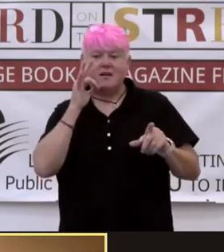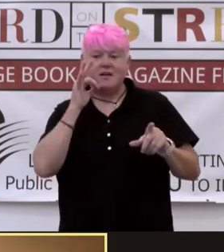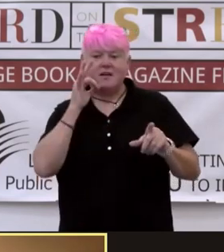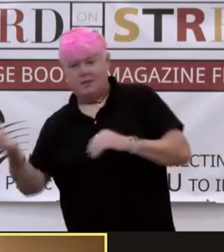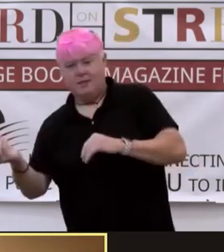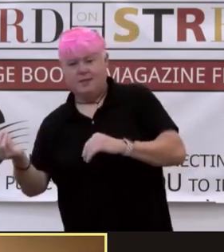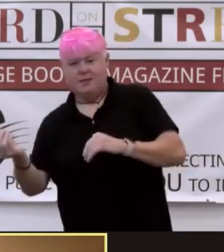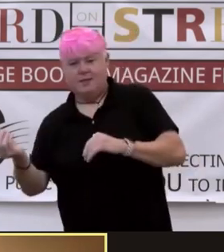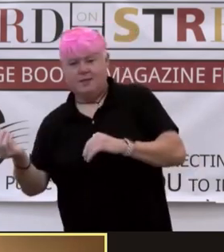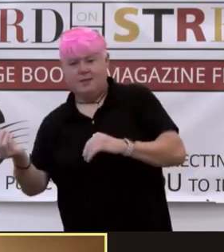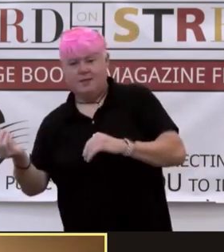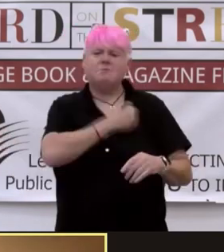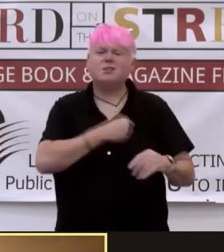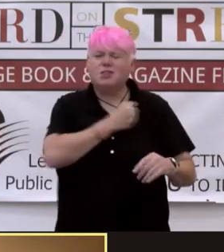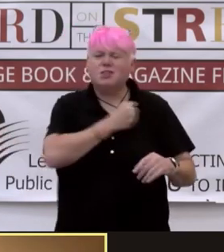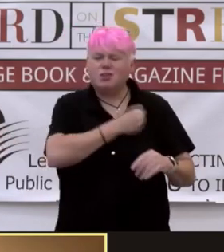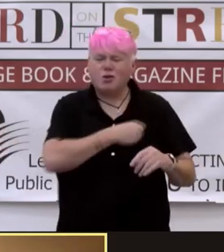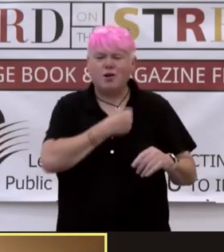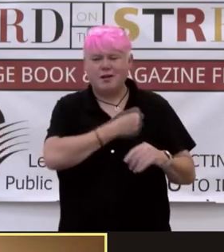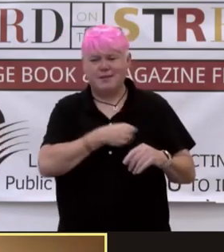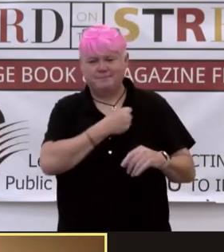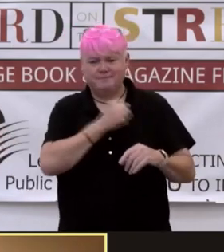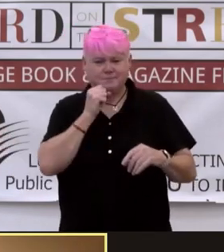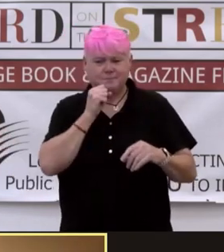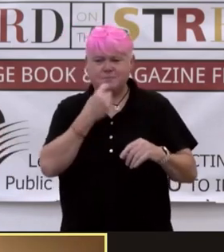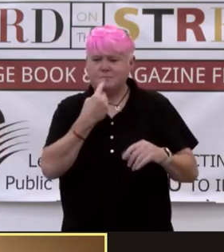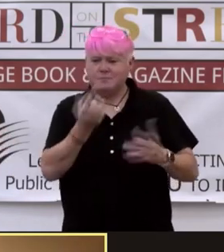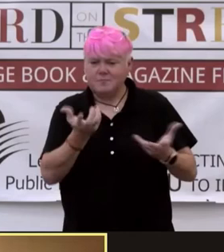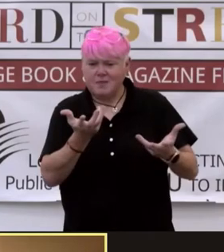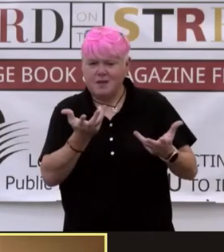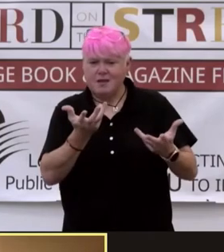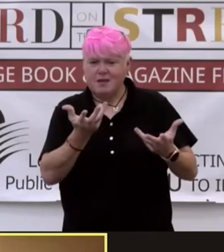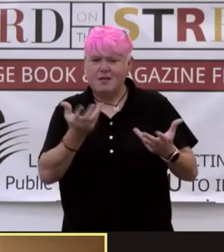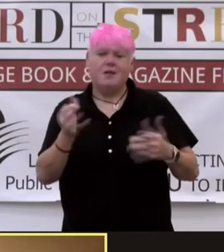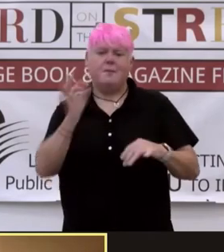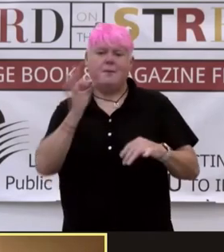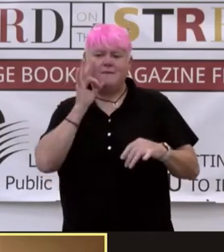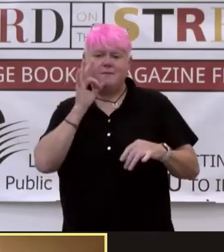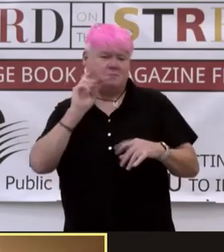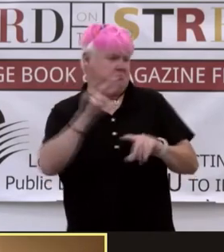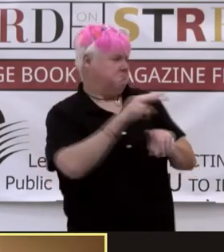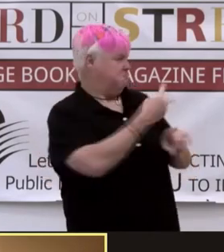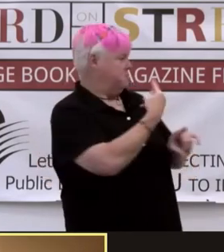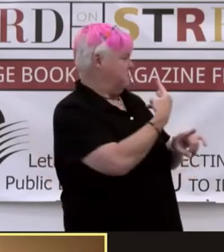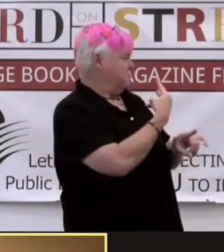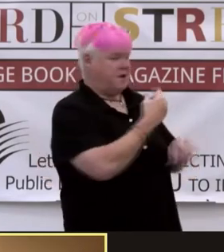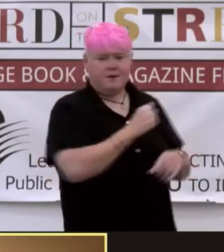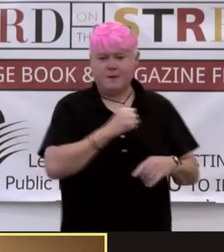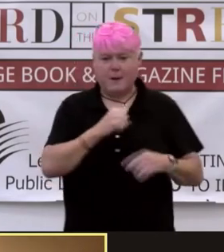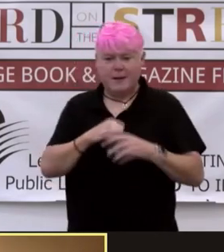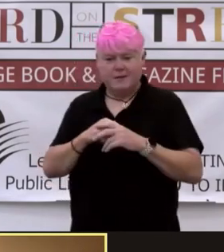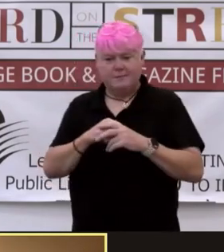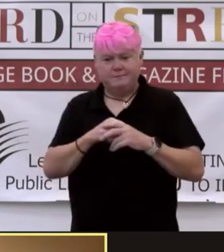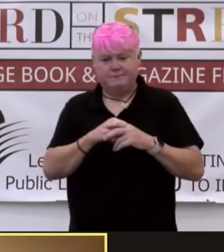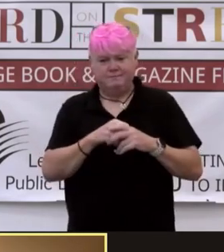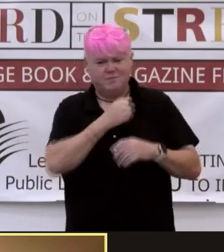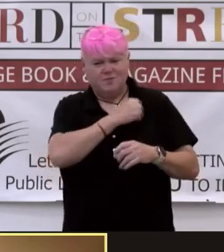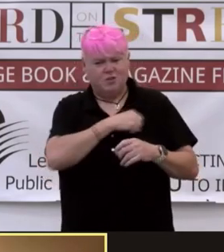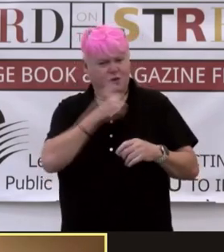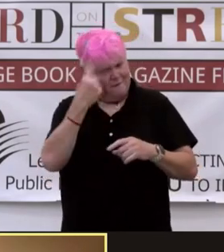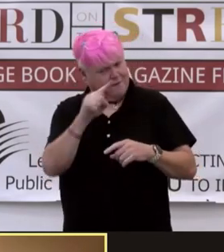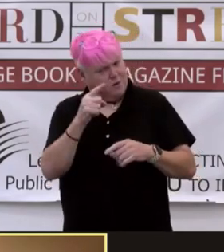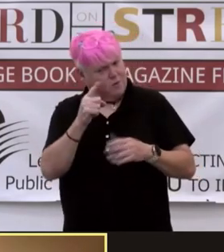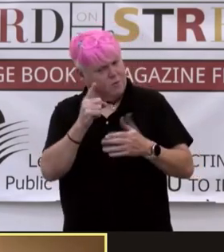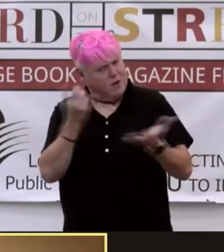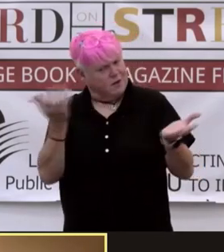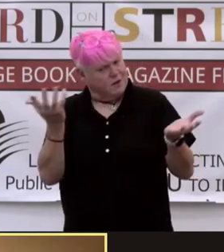apology bursts out from Sunaina's lips. Fatima Ghazala turns around, a weary look on her face. Sorry for what? Sorry